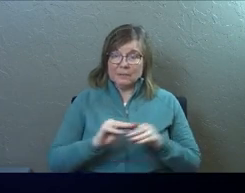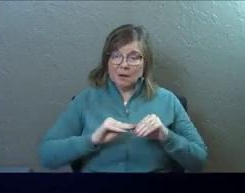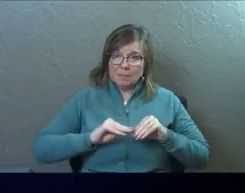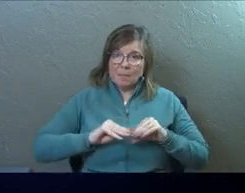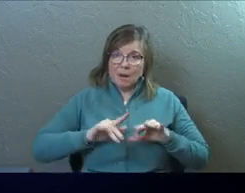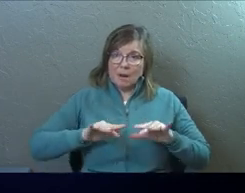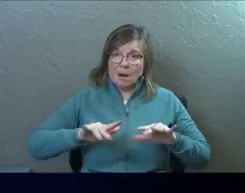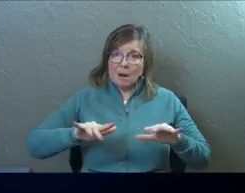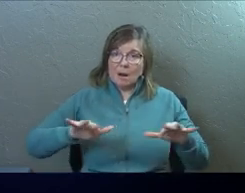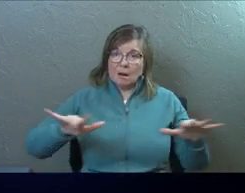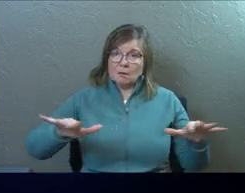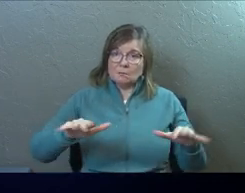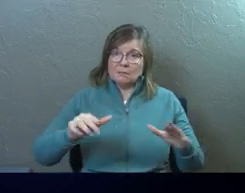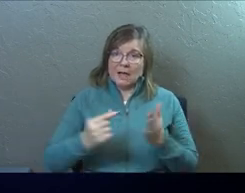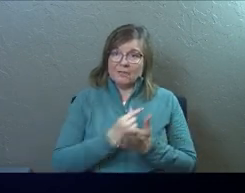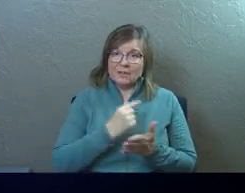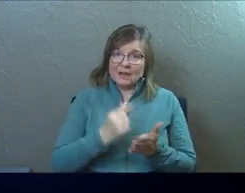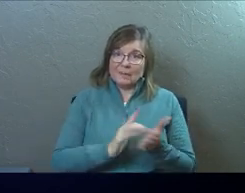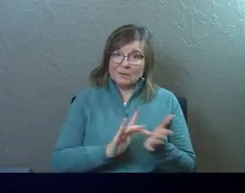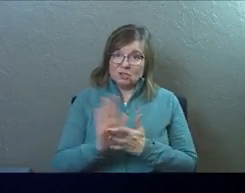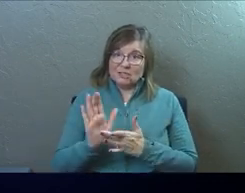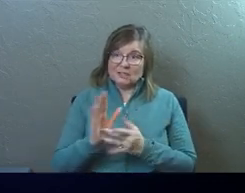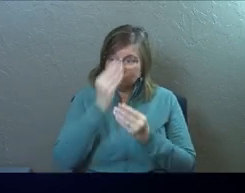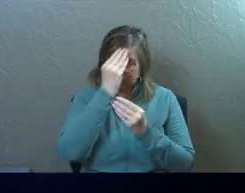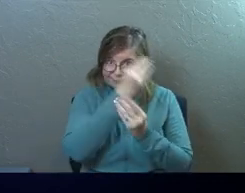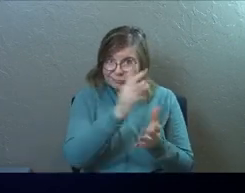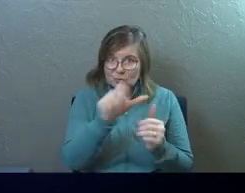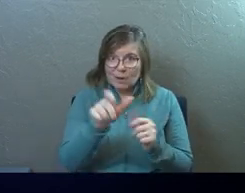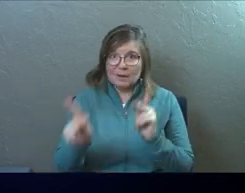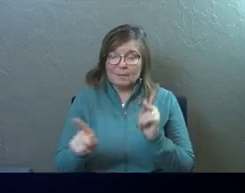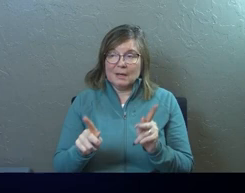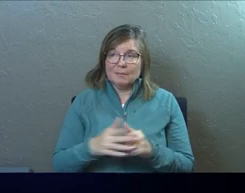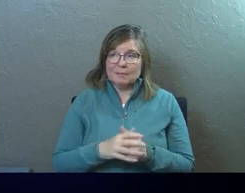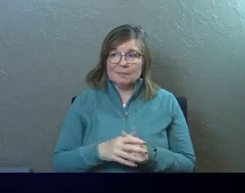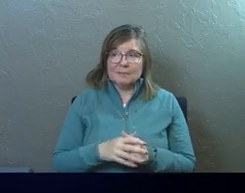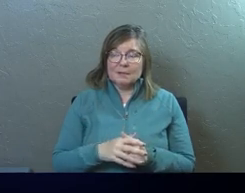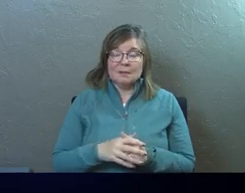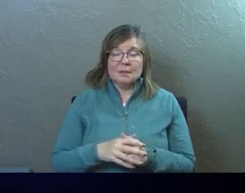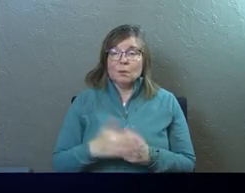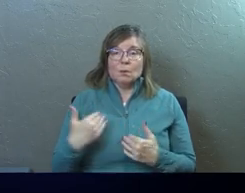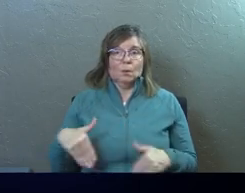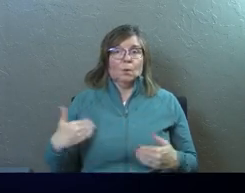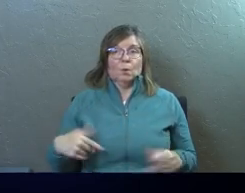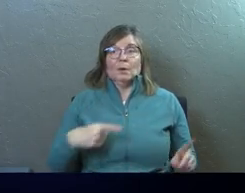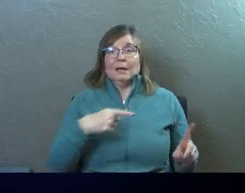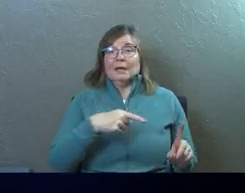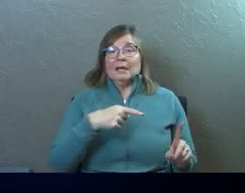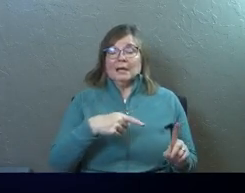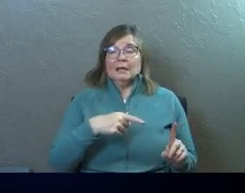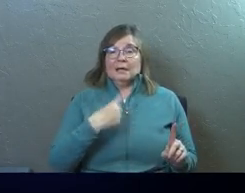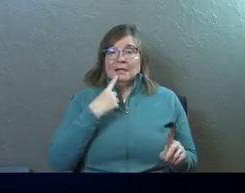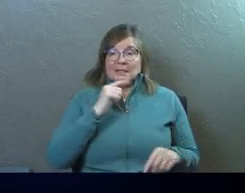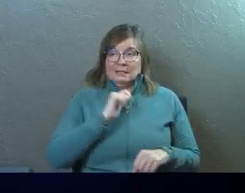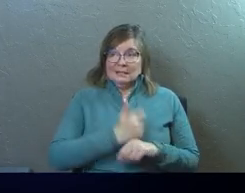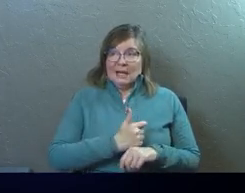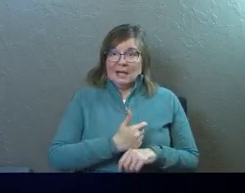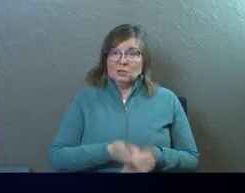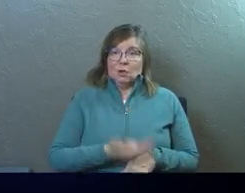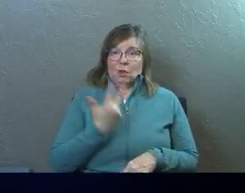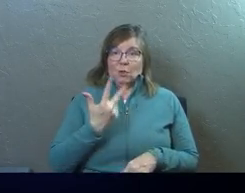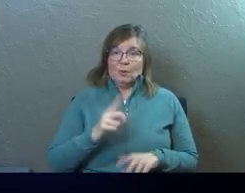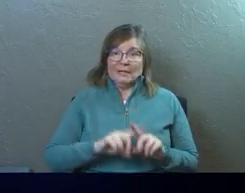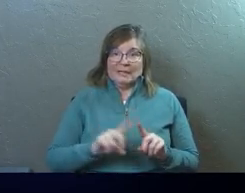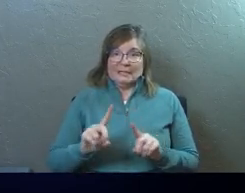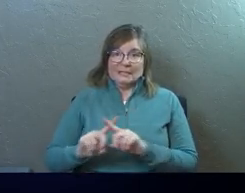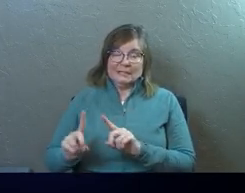spreading the message and the gospel of Jesus Christ to others. It's crazy. He sets off on three